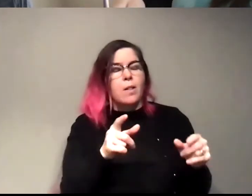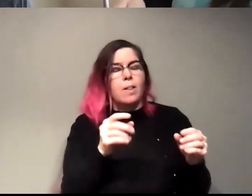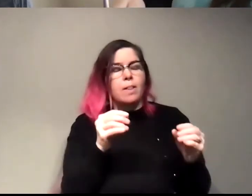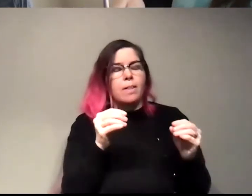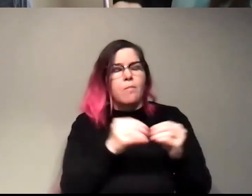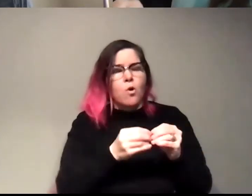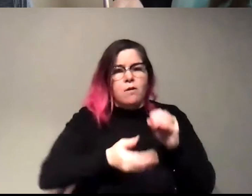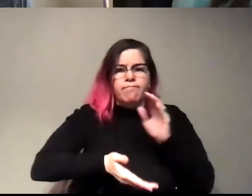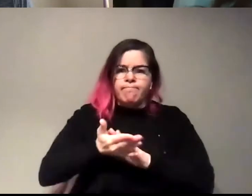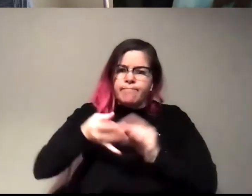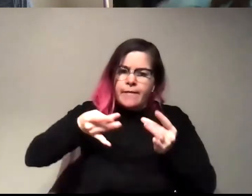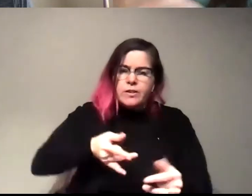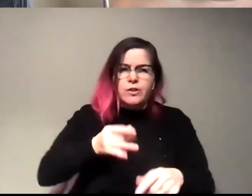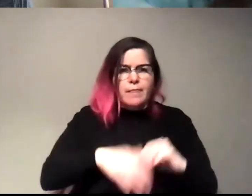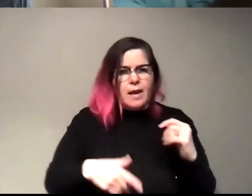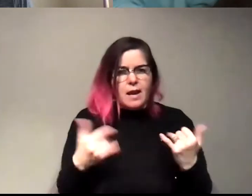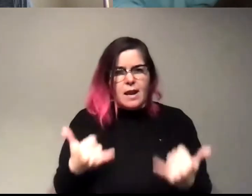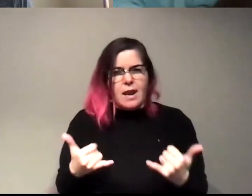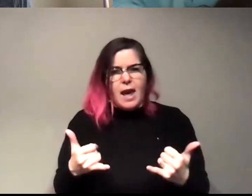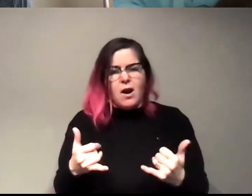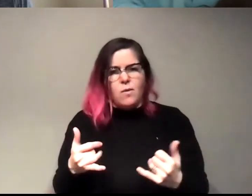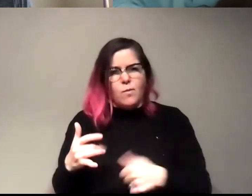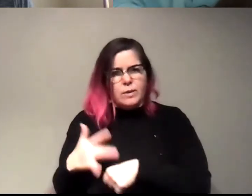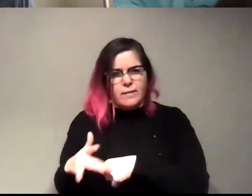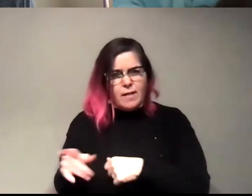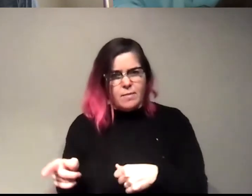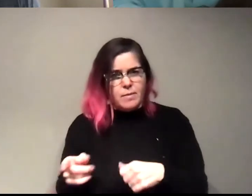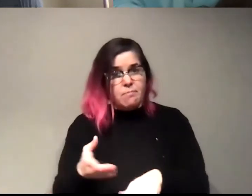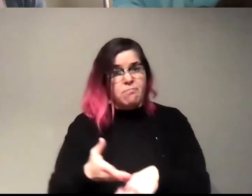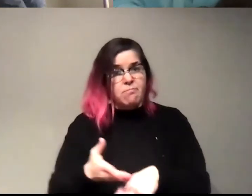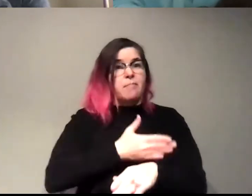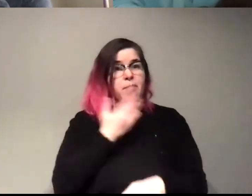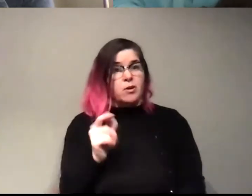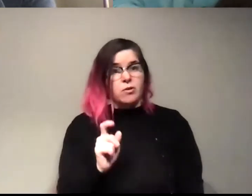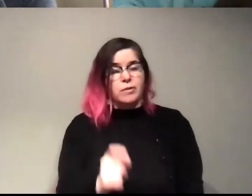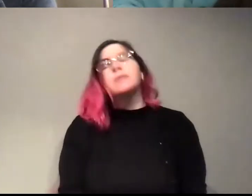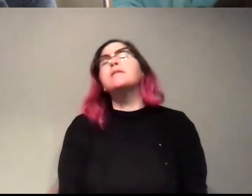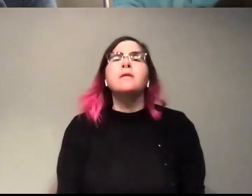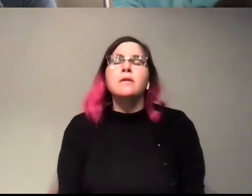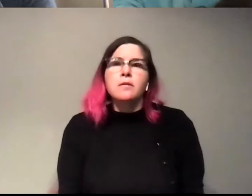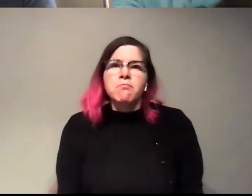we've, uh, made that are currently commercially available? Yeah. So, uh,